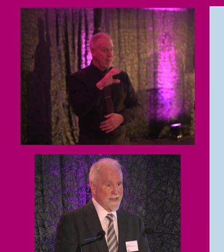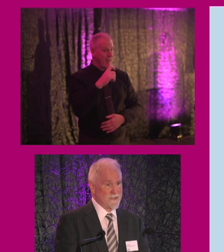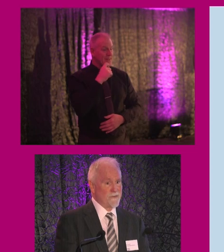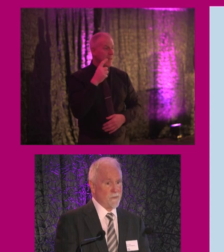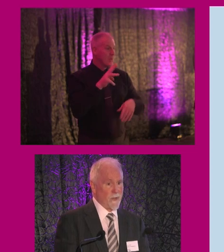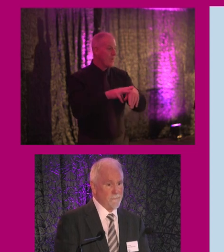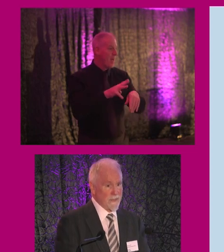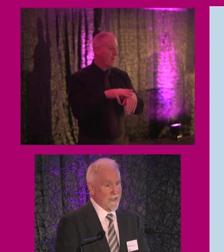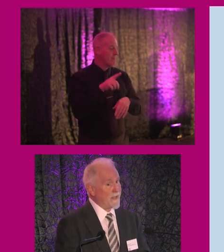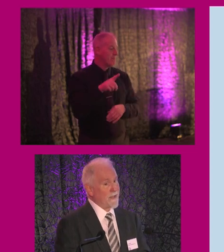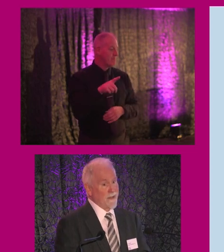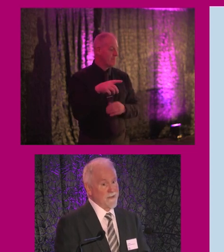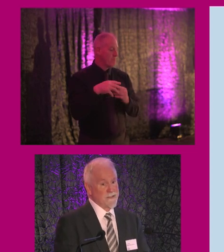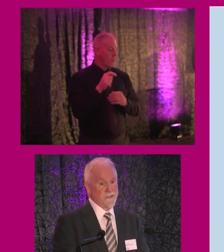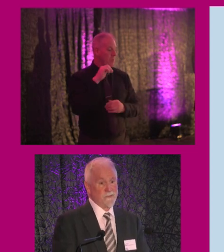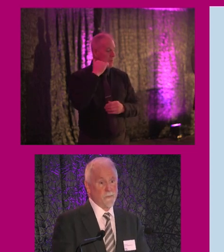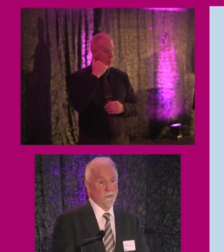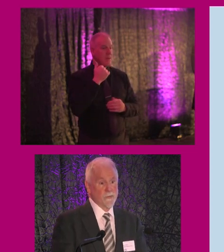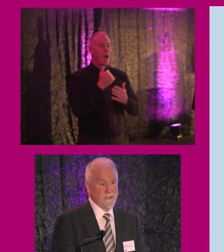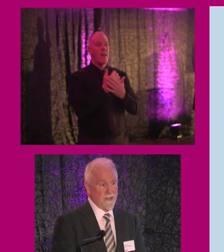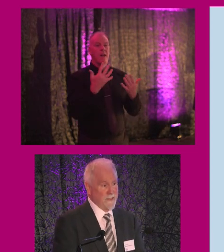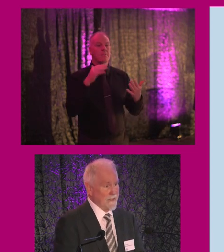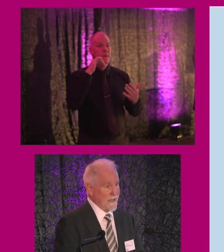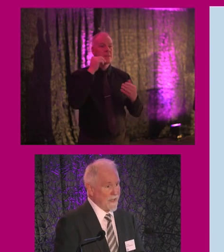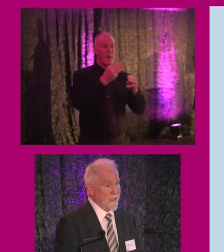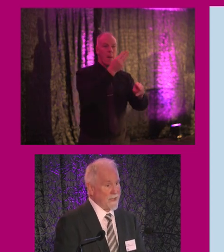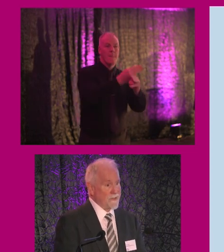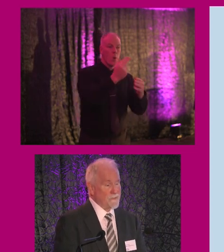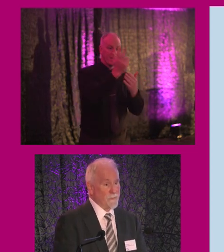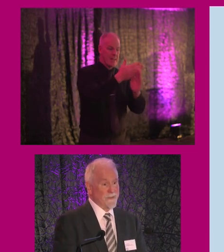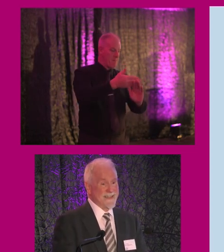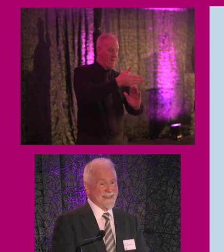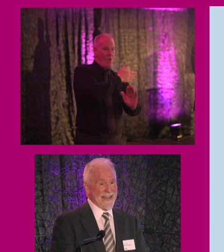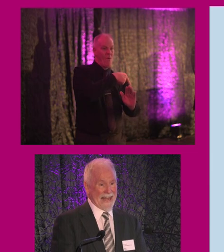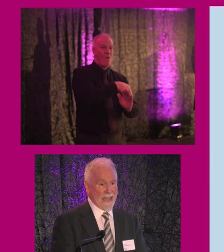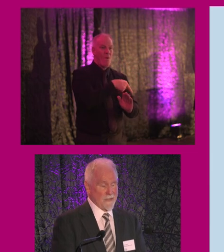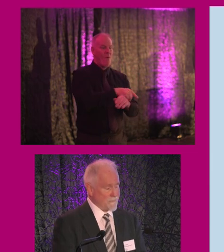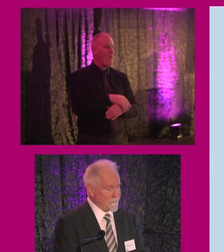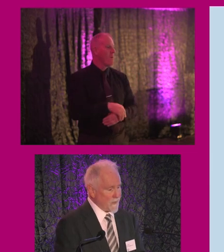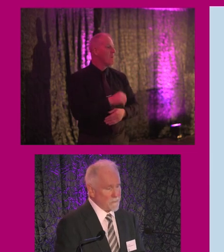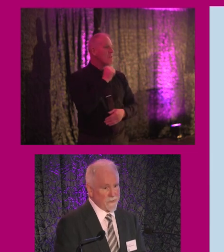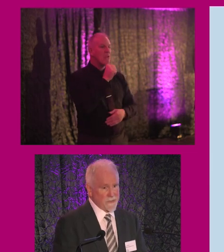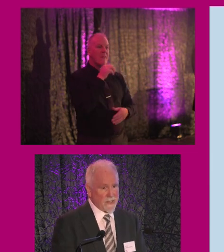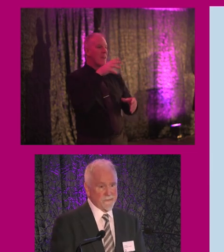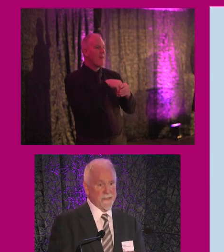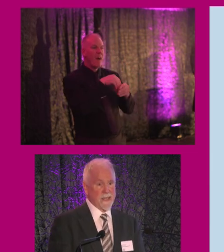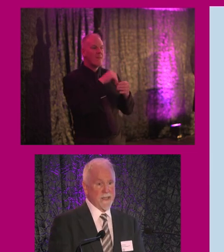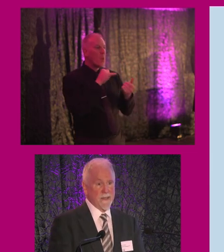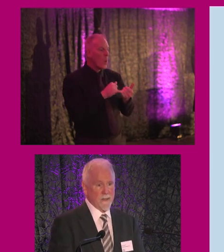explained extremely well, a lot has to do with poor design and with the lack of involvement